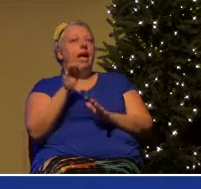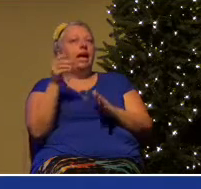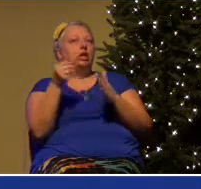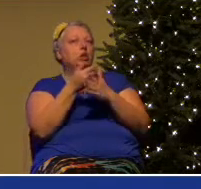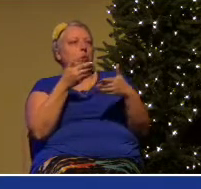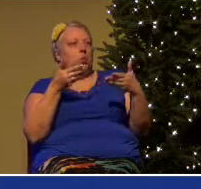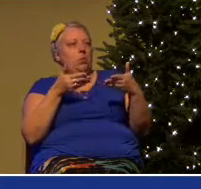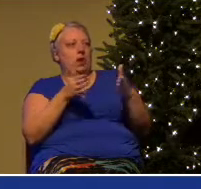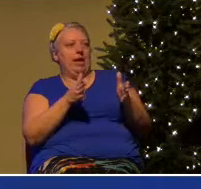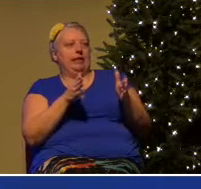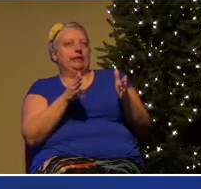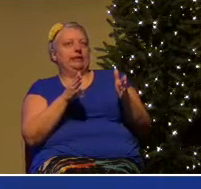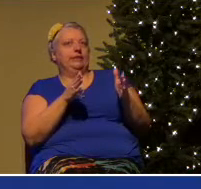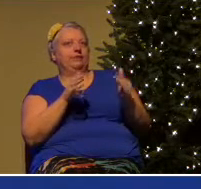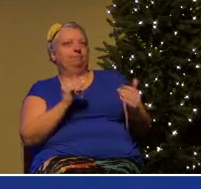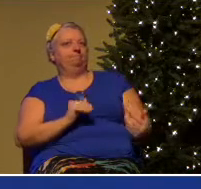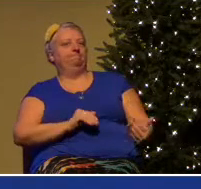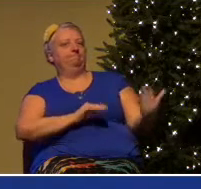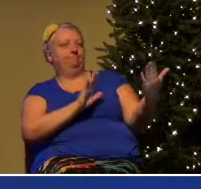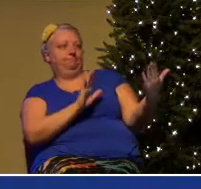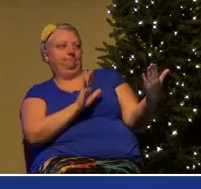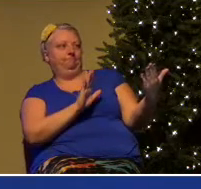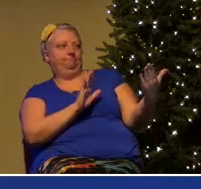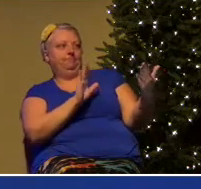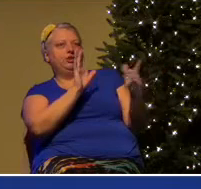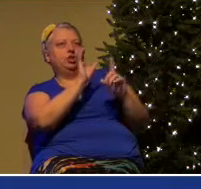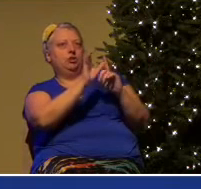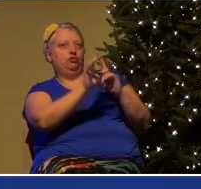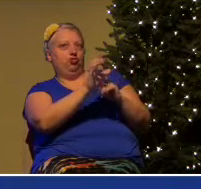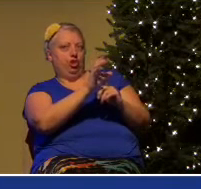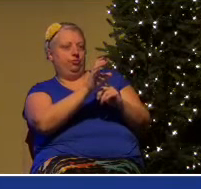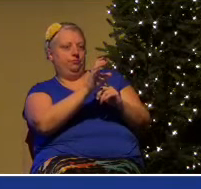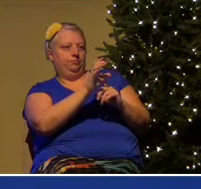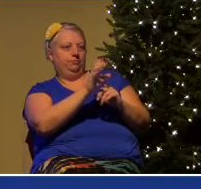of engaging our culture.